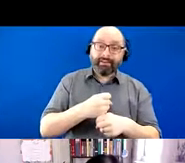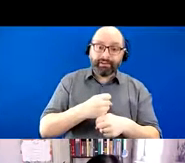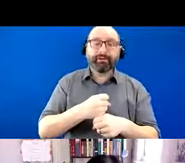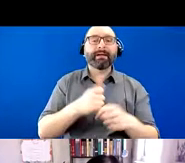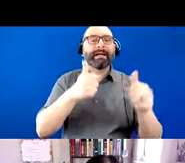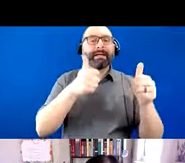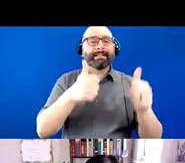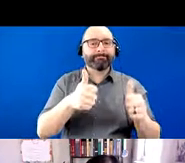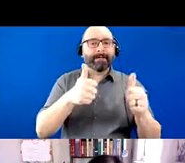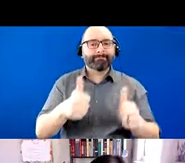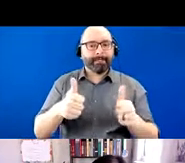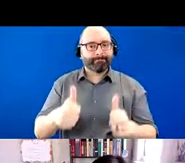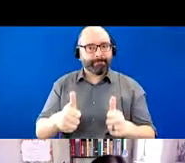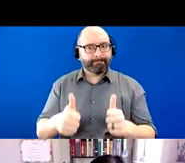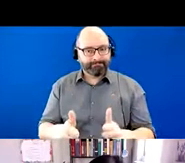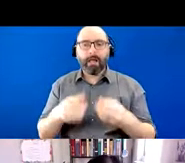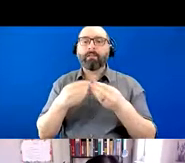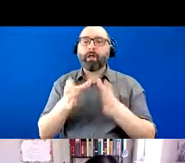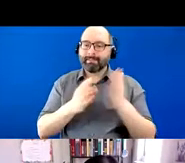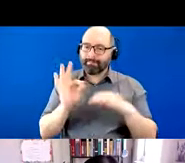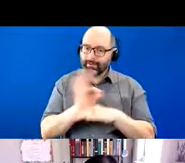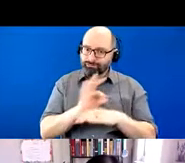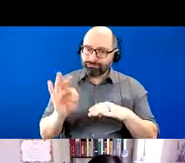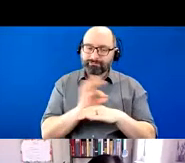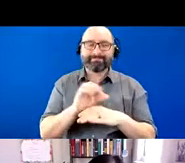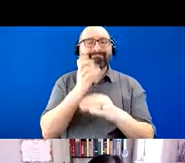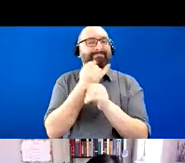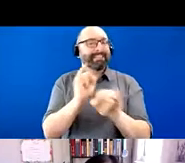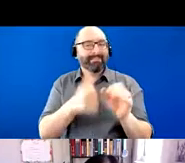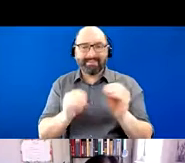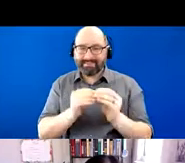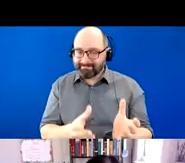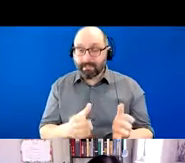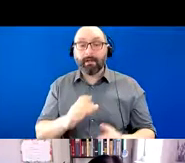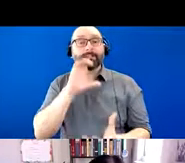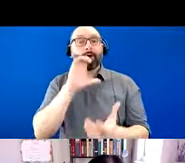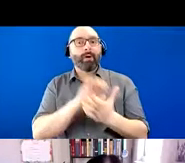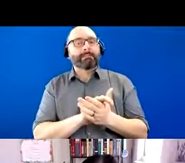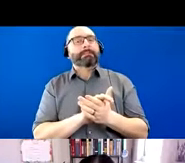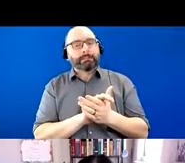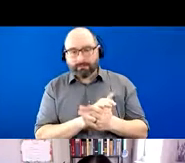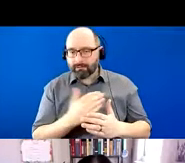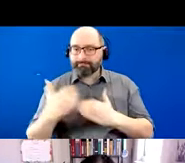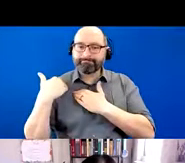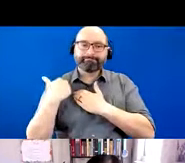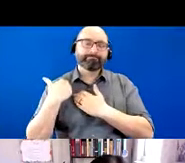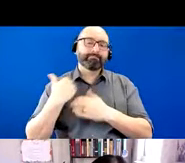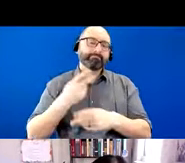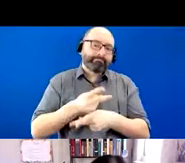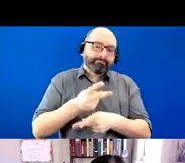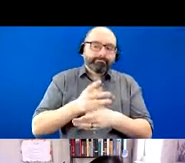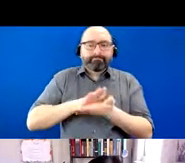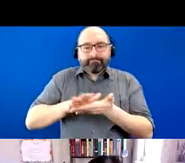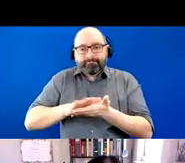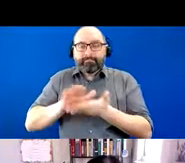decline. He lost some more of his functional independence. So his wife was taking care of all the chores, managing